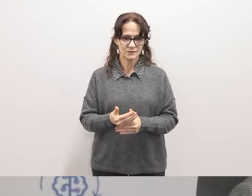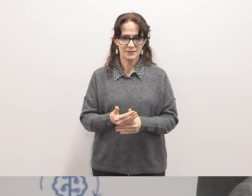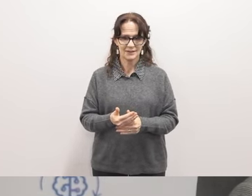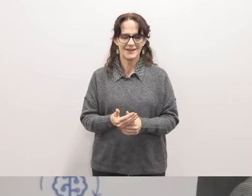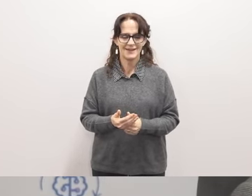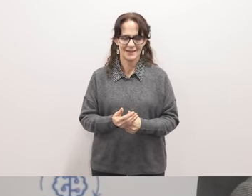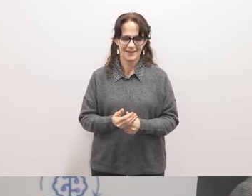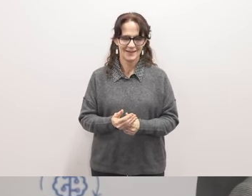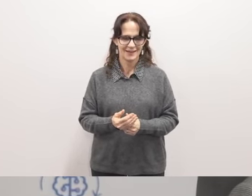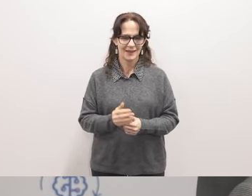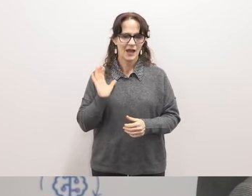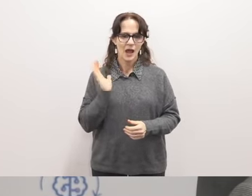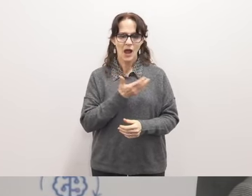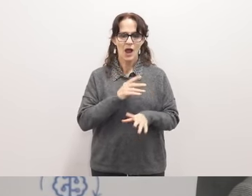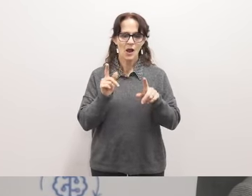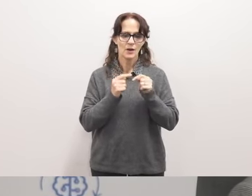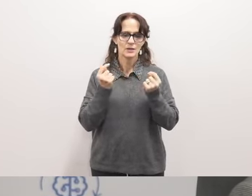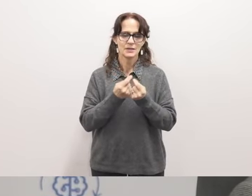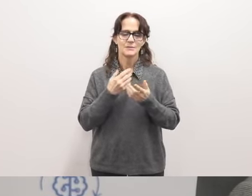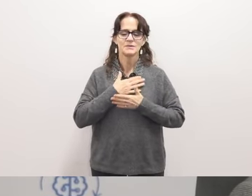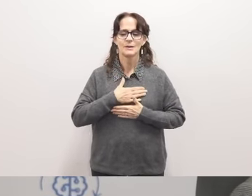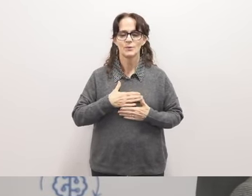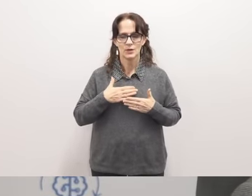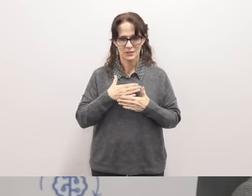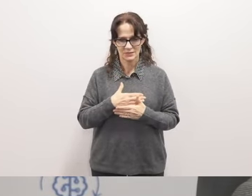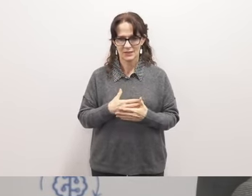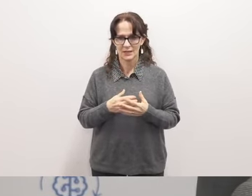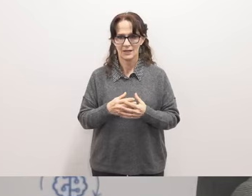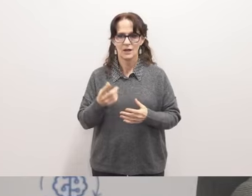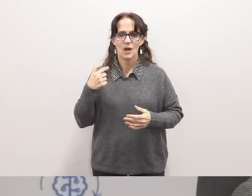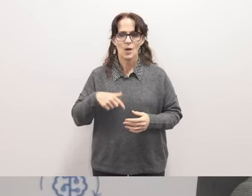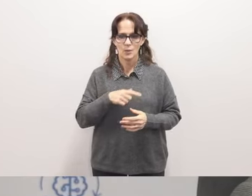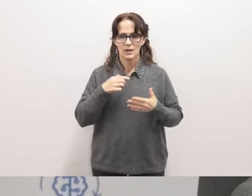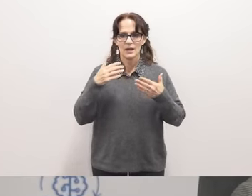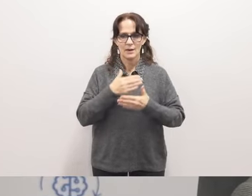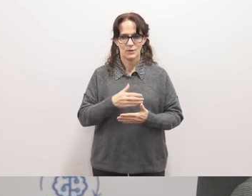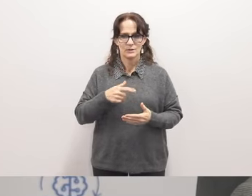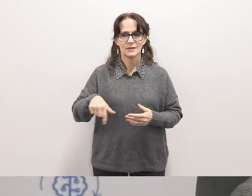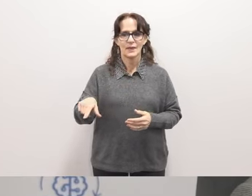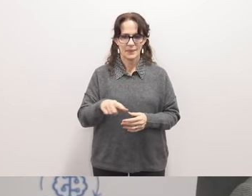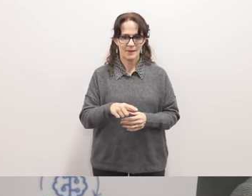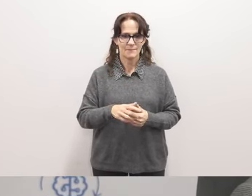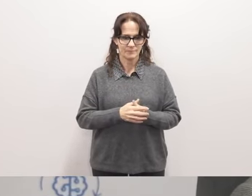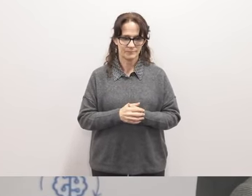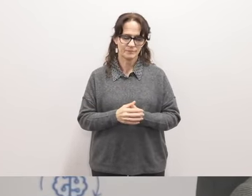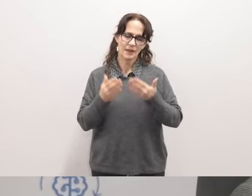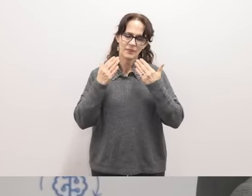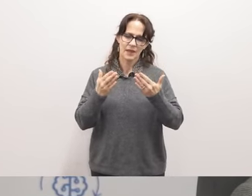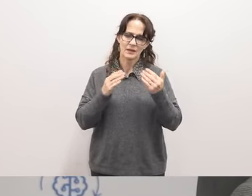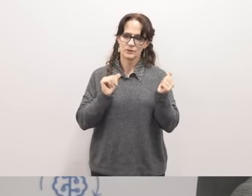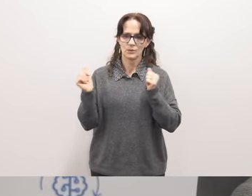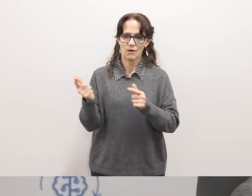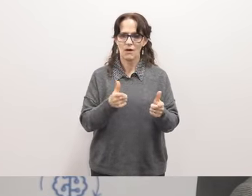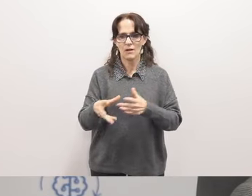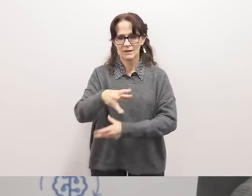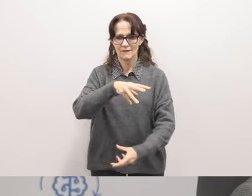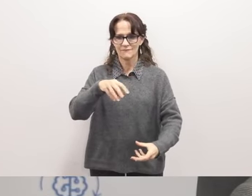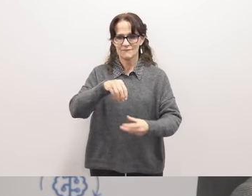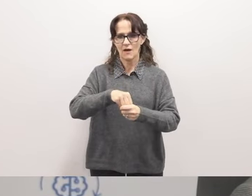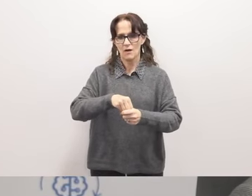hear that our team is appreciated as much as we appreciate them so thank you everybody involved